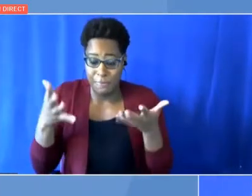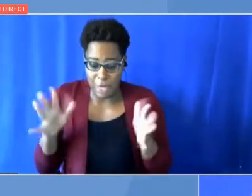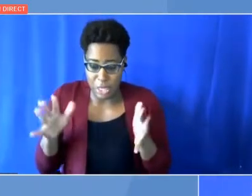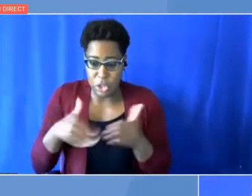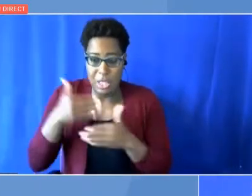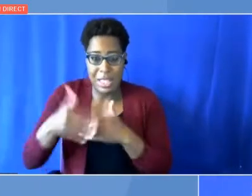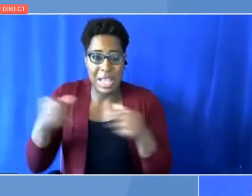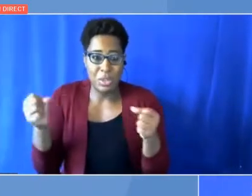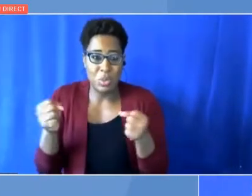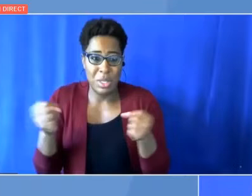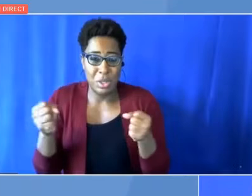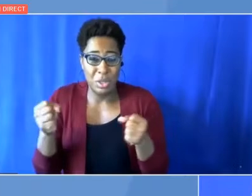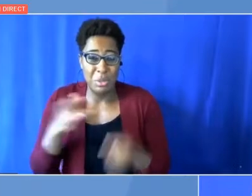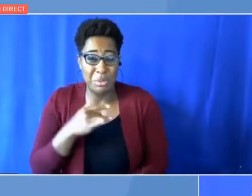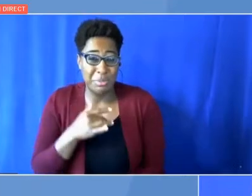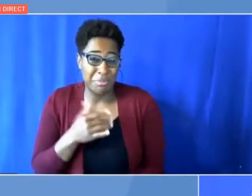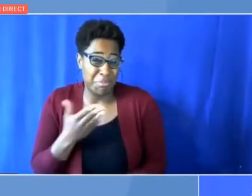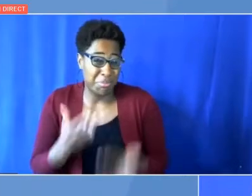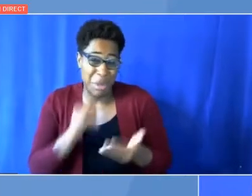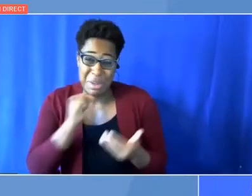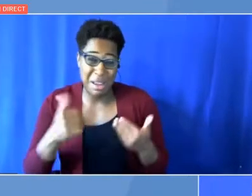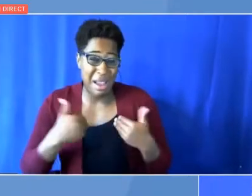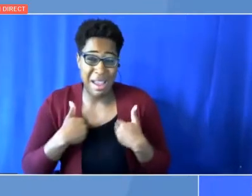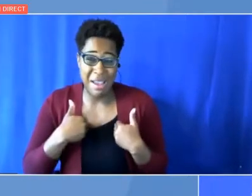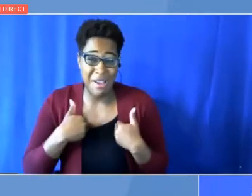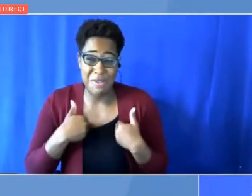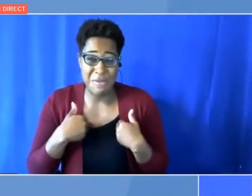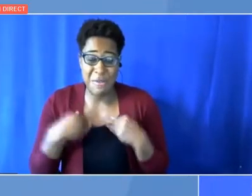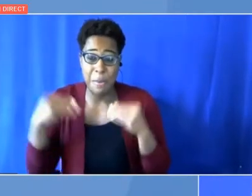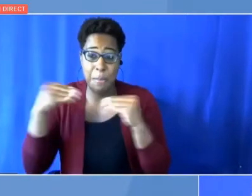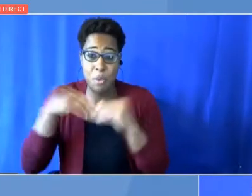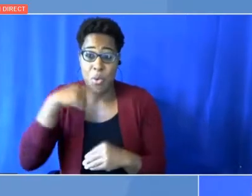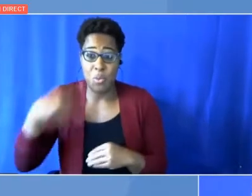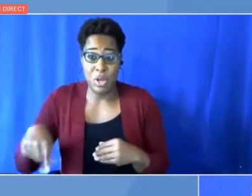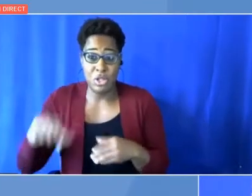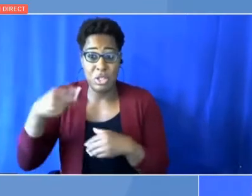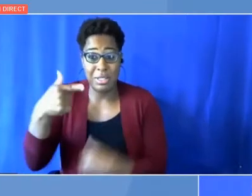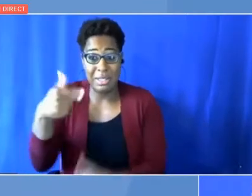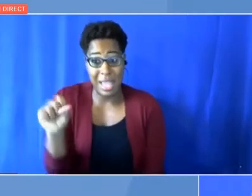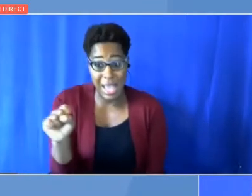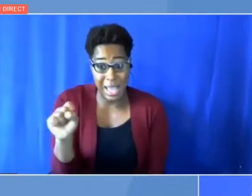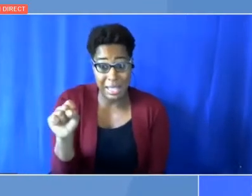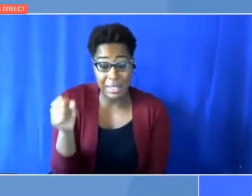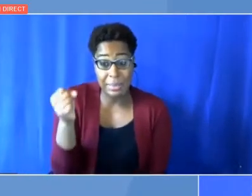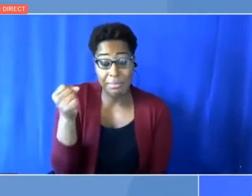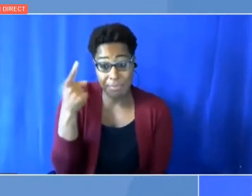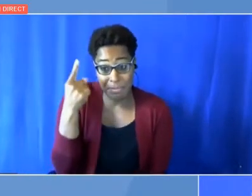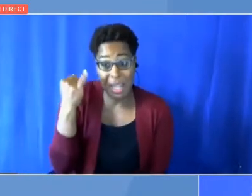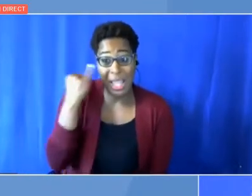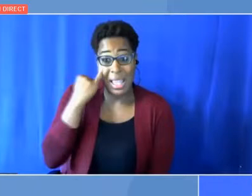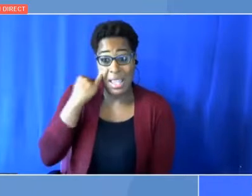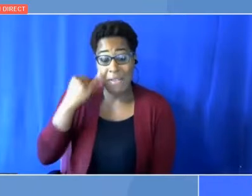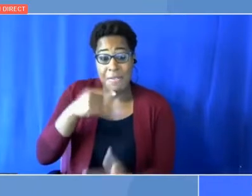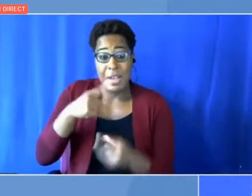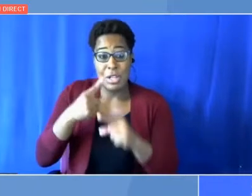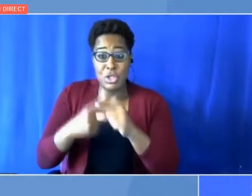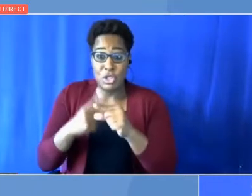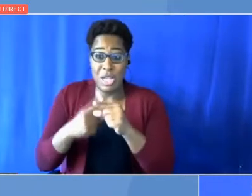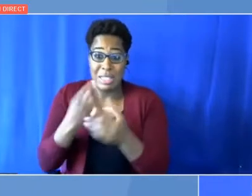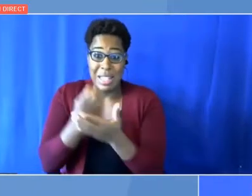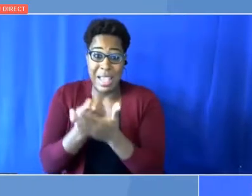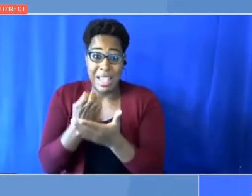no Russian gas. And if the Chinese economy recovers and becomes strong, China